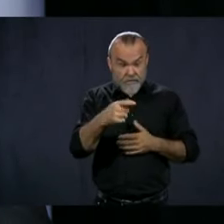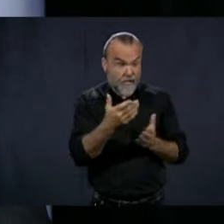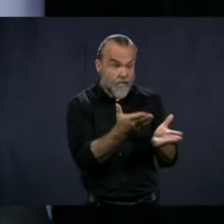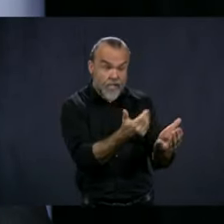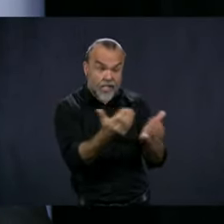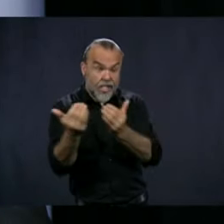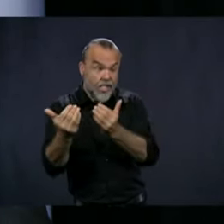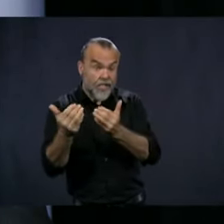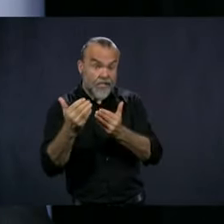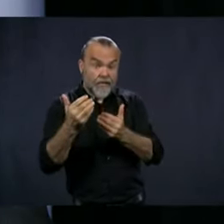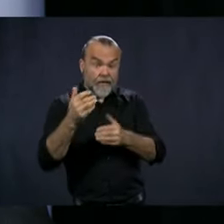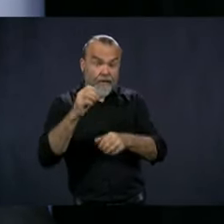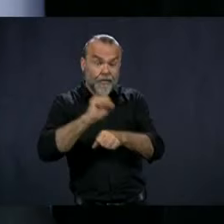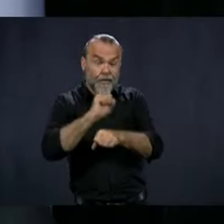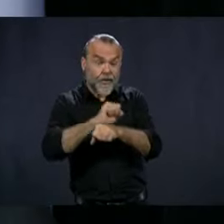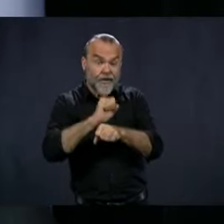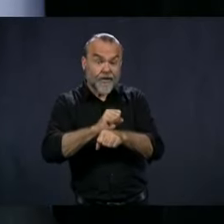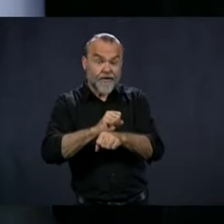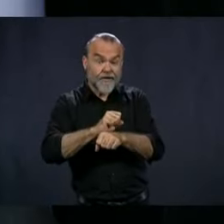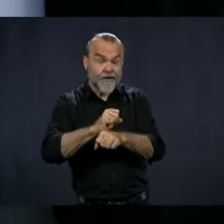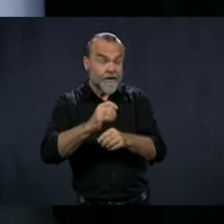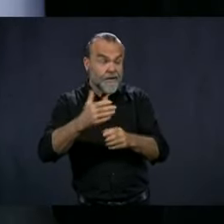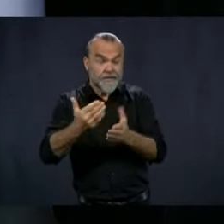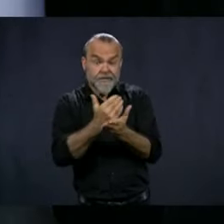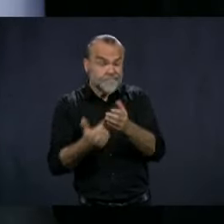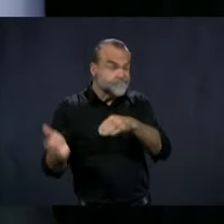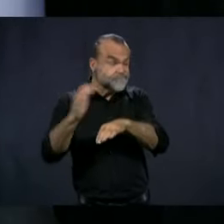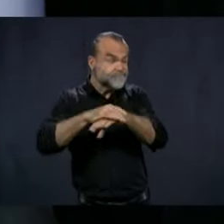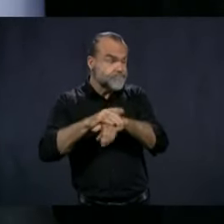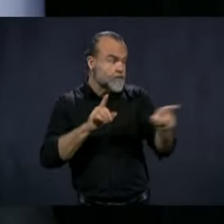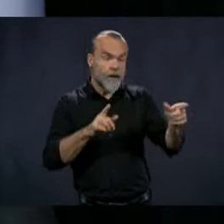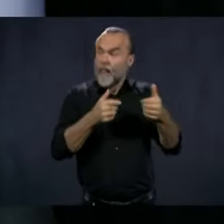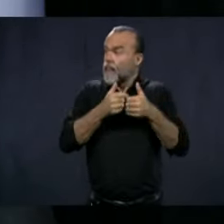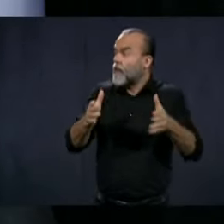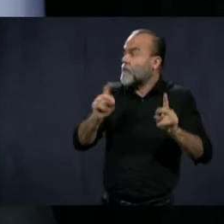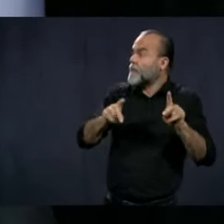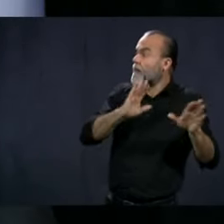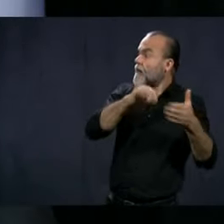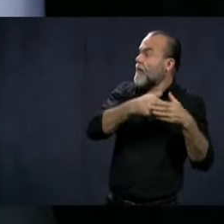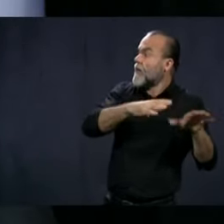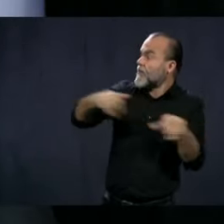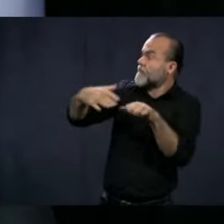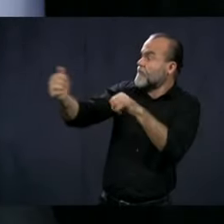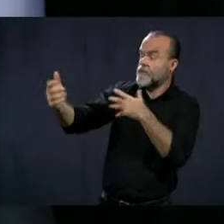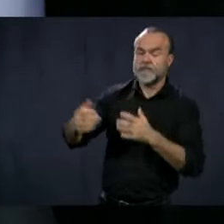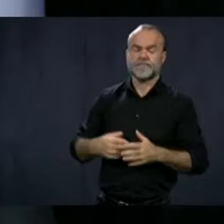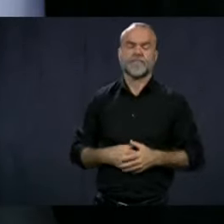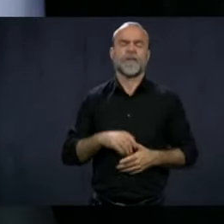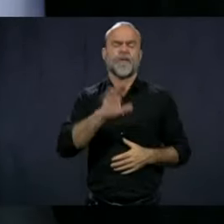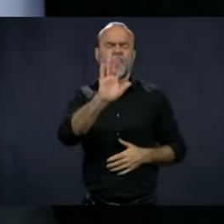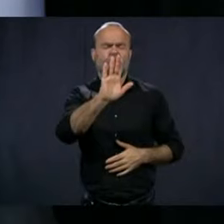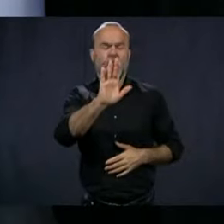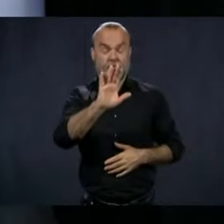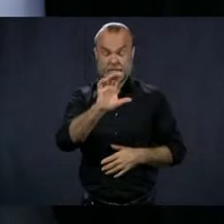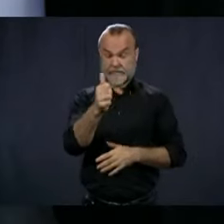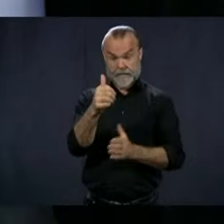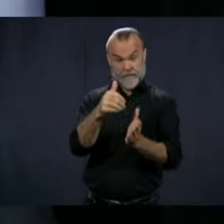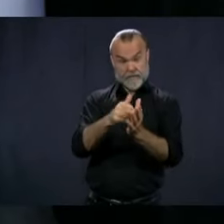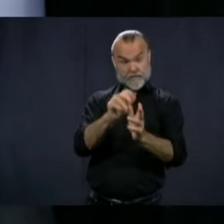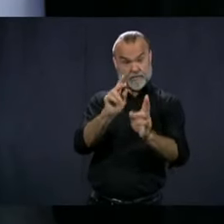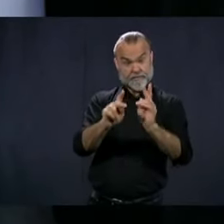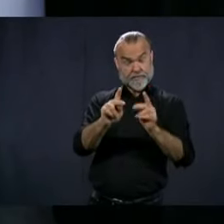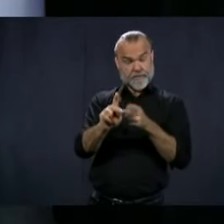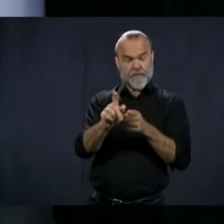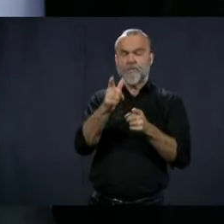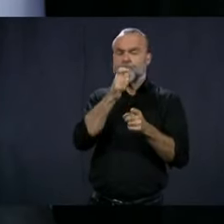better pay? Okay. First, what I'm saying is that the 10,000 people we're looking for are people that are